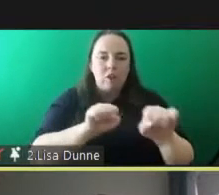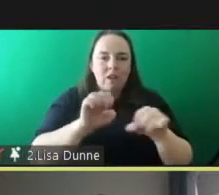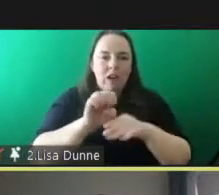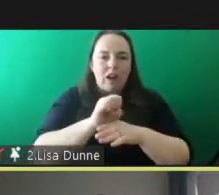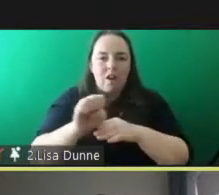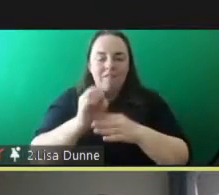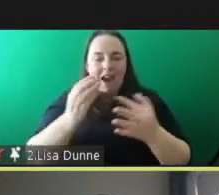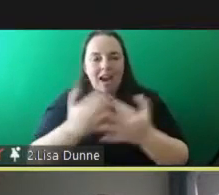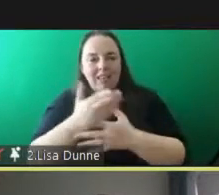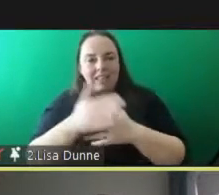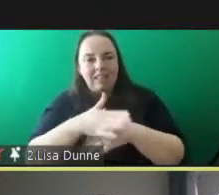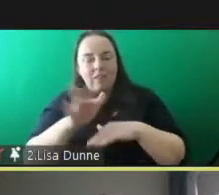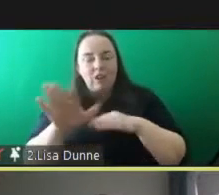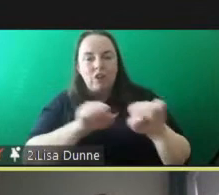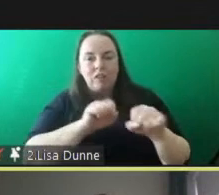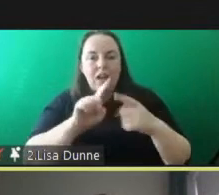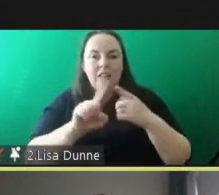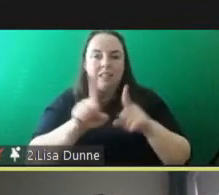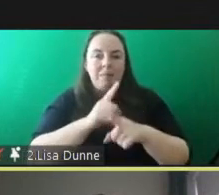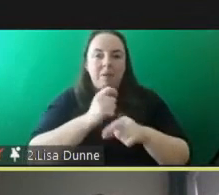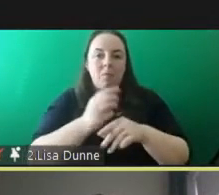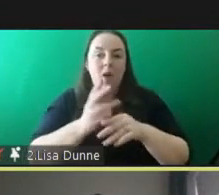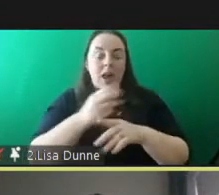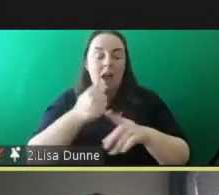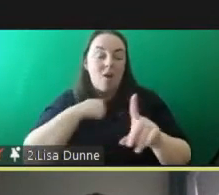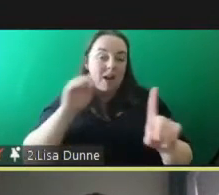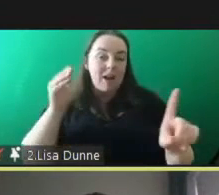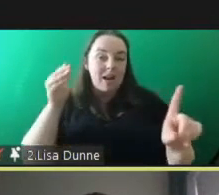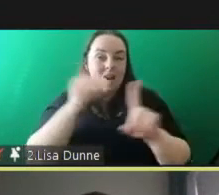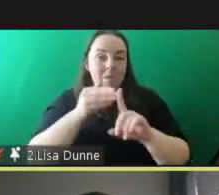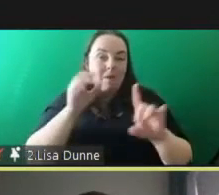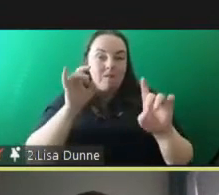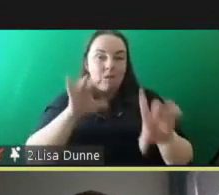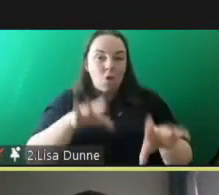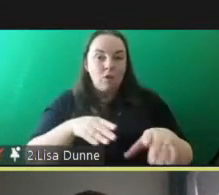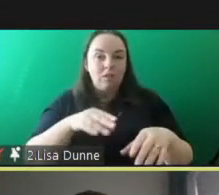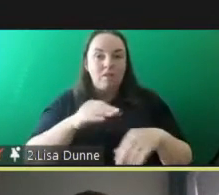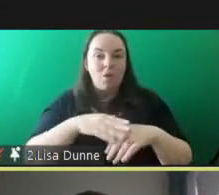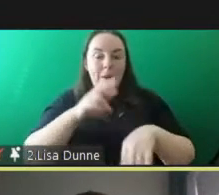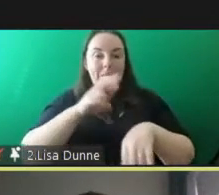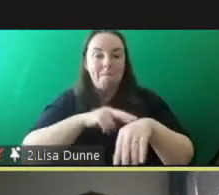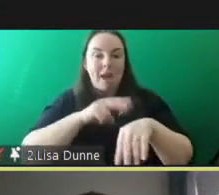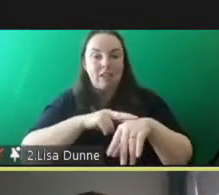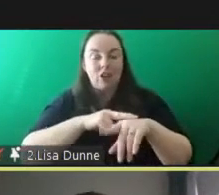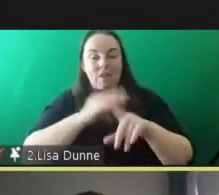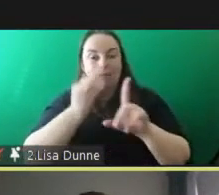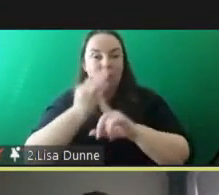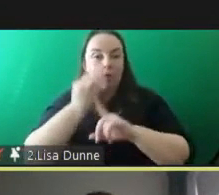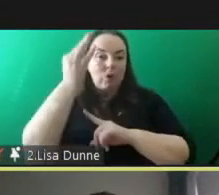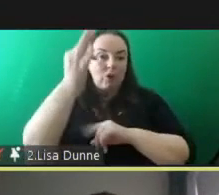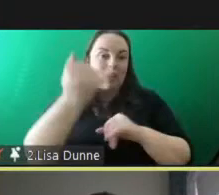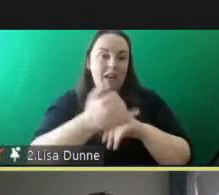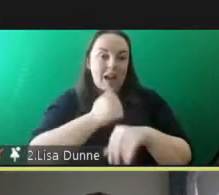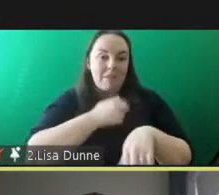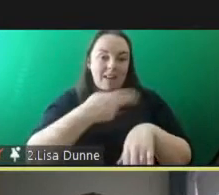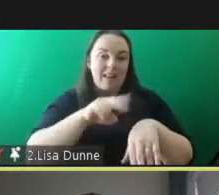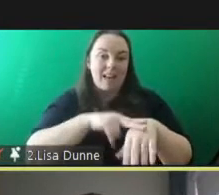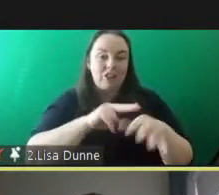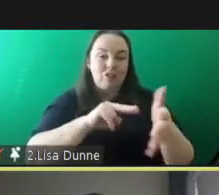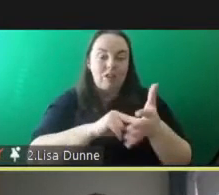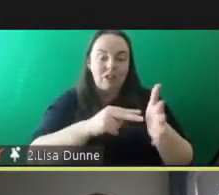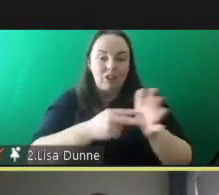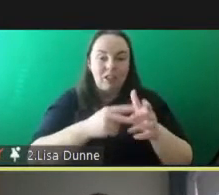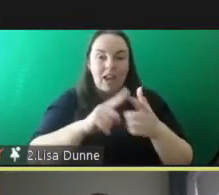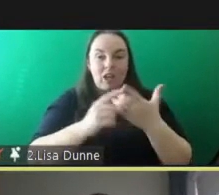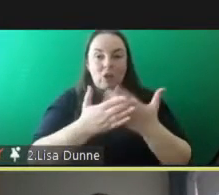um and while the goal across uh better outcomes brighter futures the national strategy and within the youth